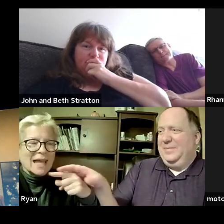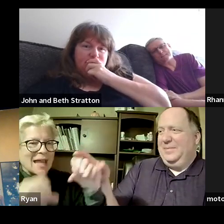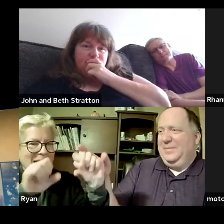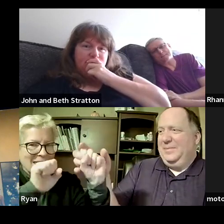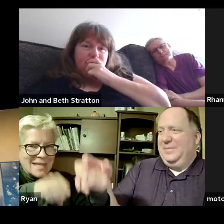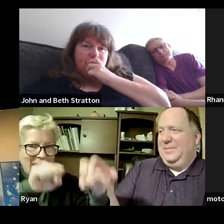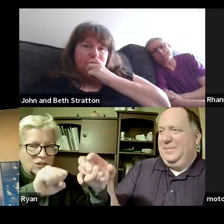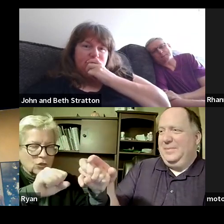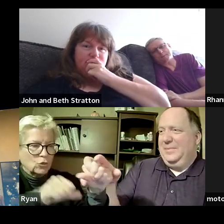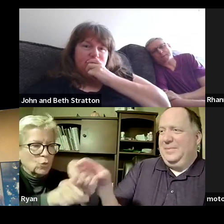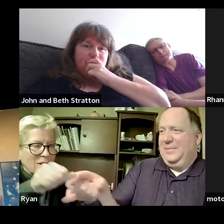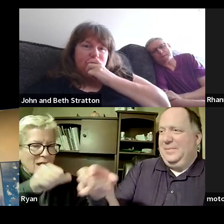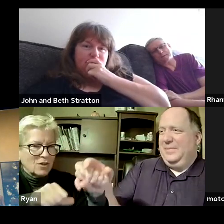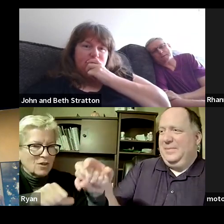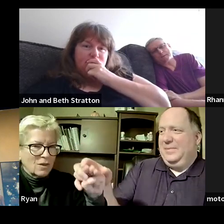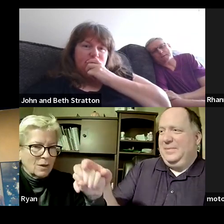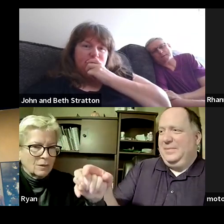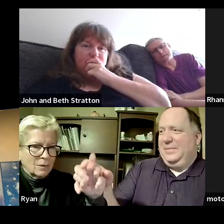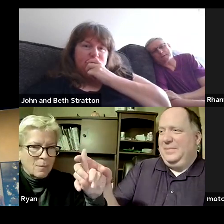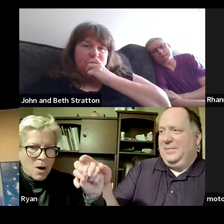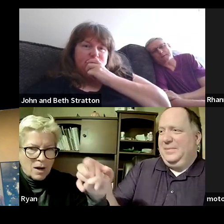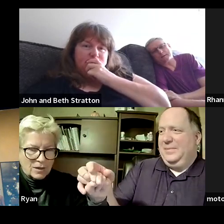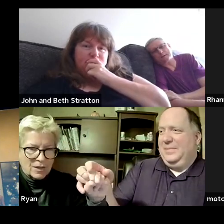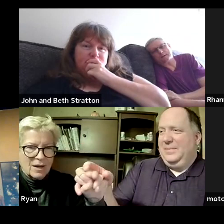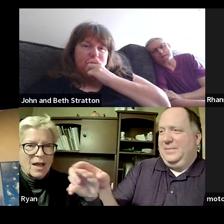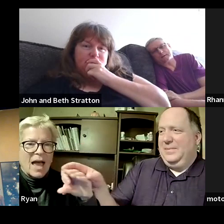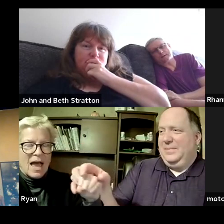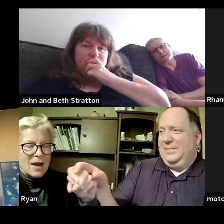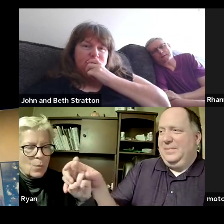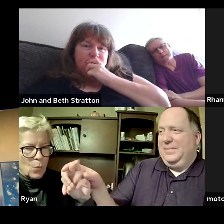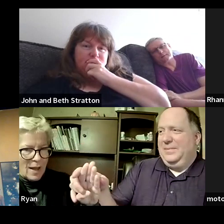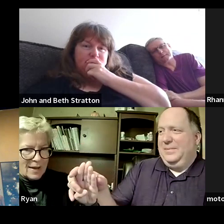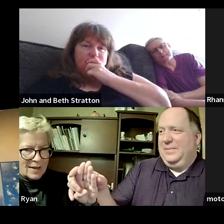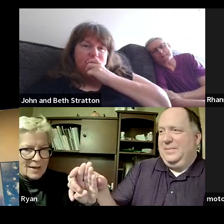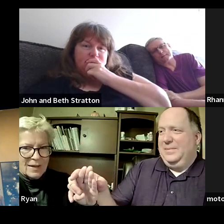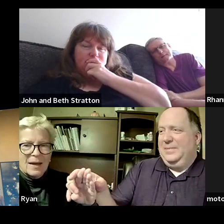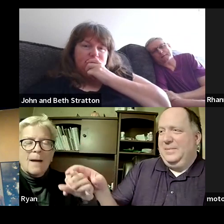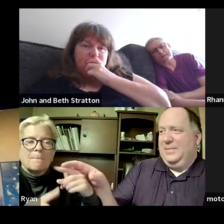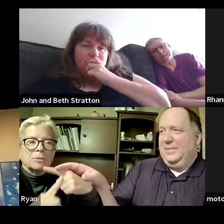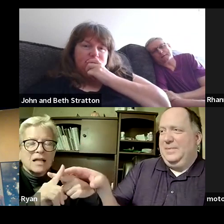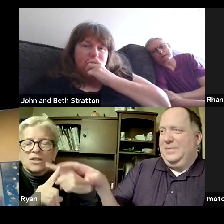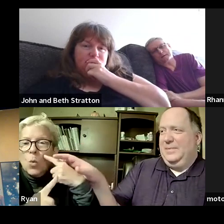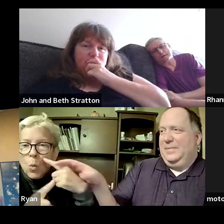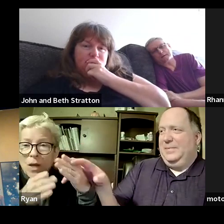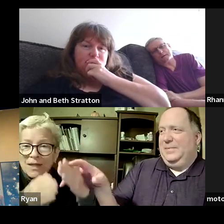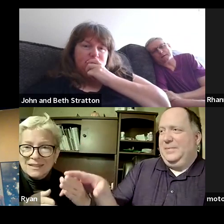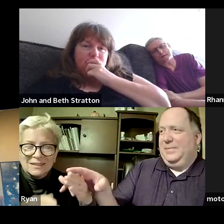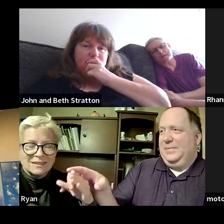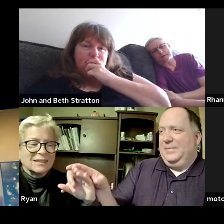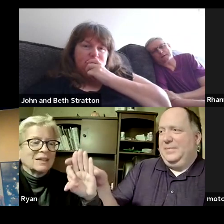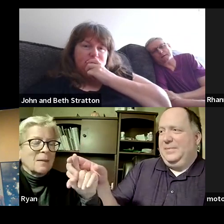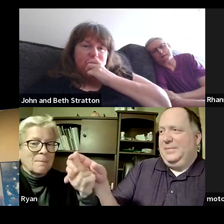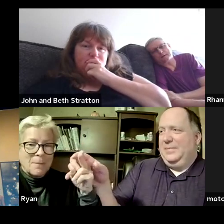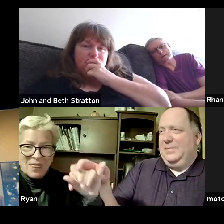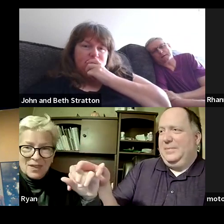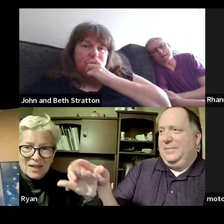okay marlin and ryan and because my witnesses bethany and john also validated